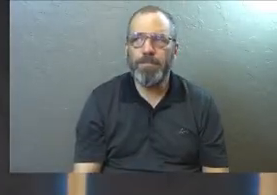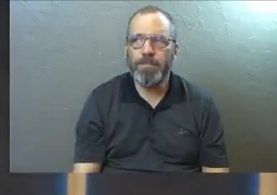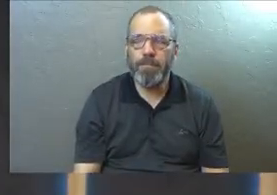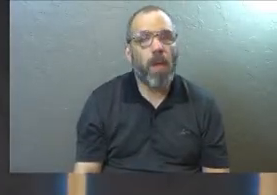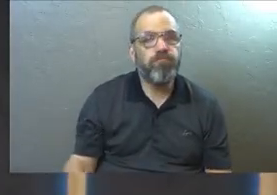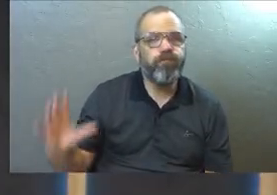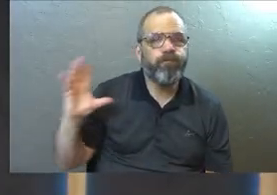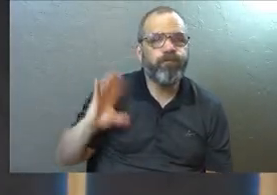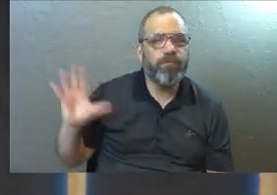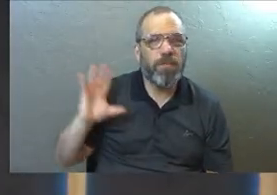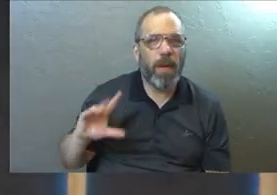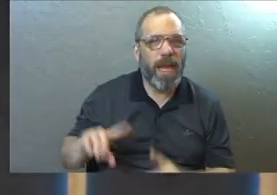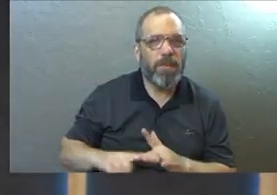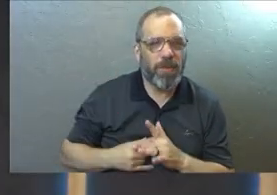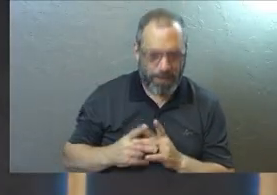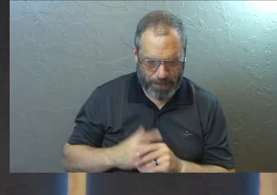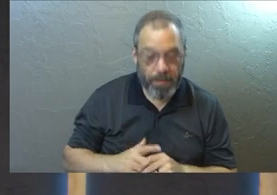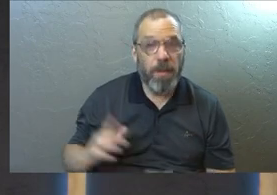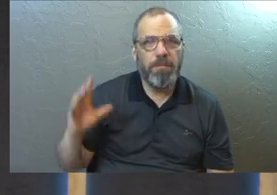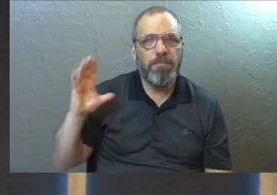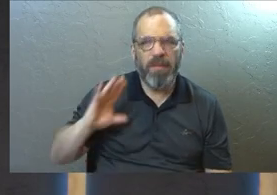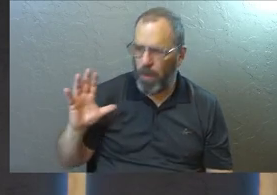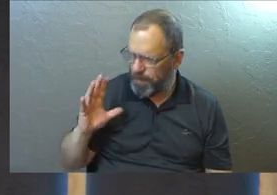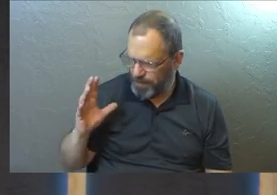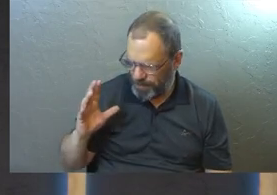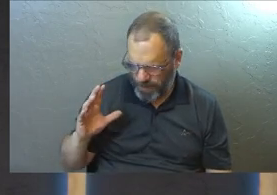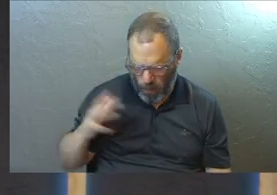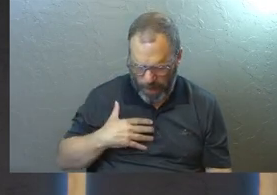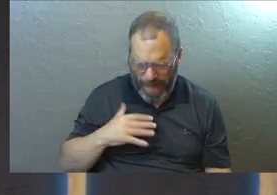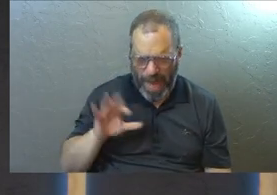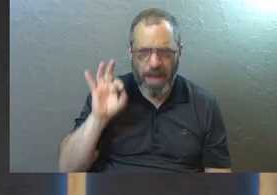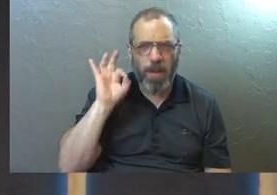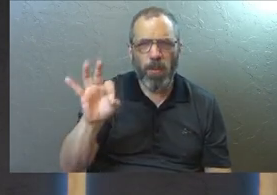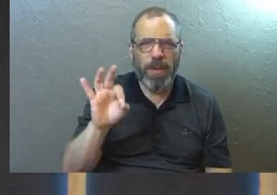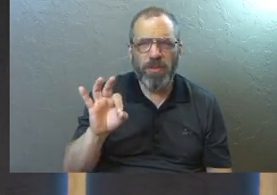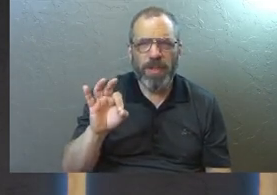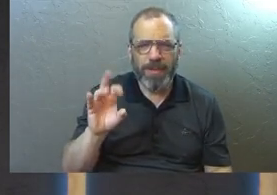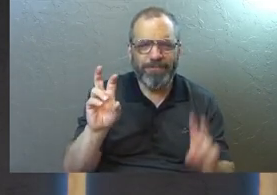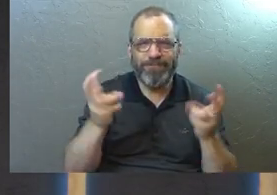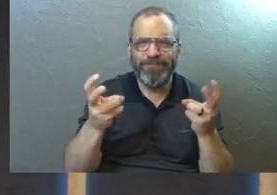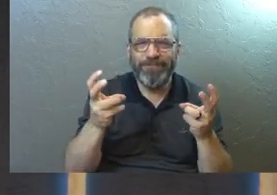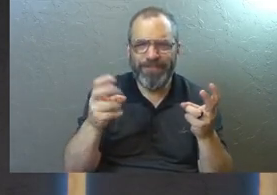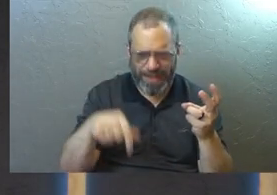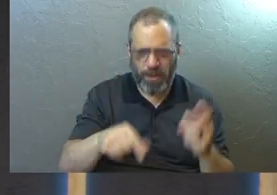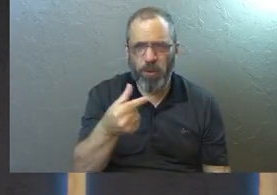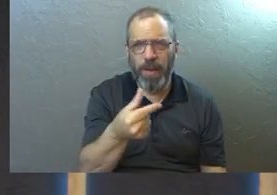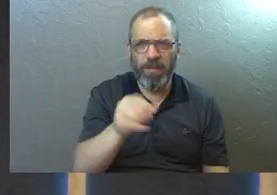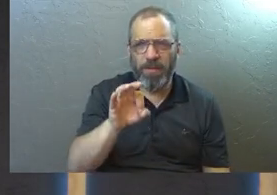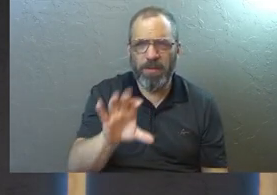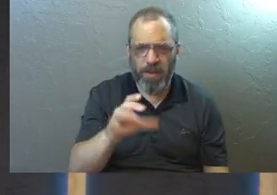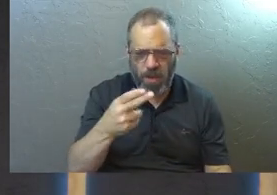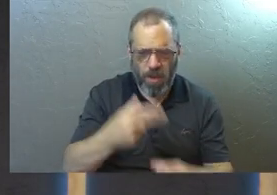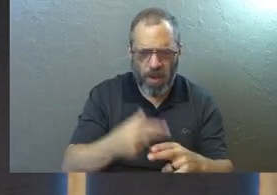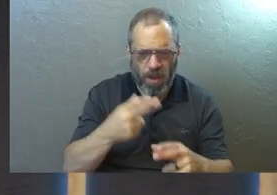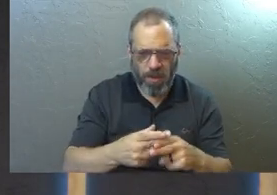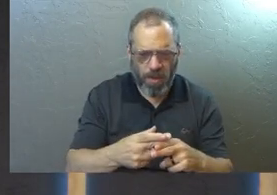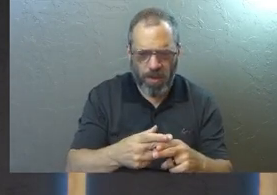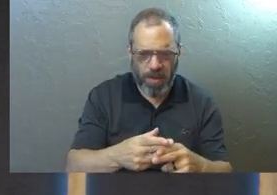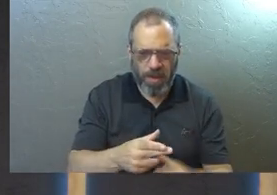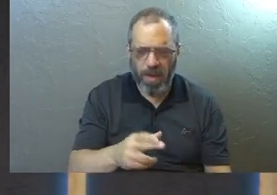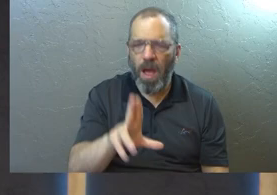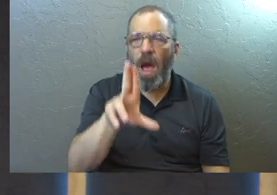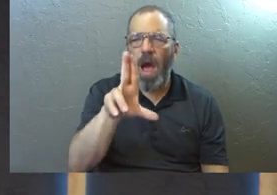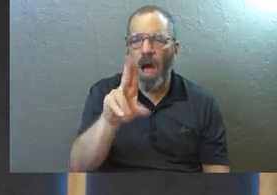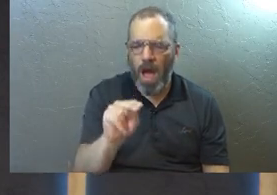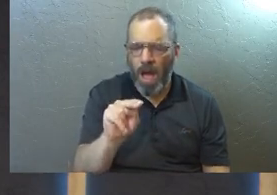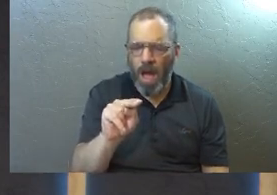A few years ago, here's where I'm going to start. A few years ago, we did a preaching series here at Grace, and it was called Unfollow